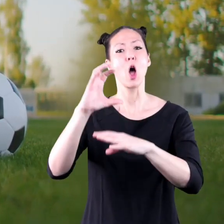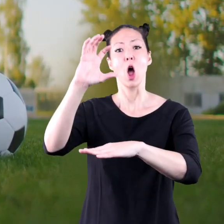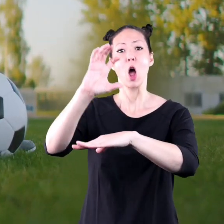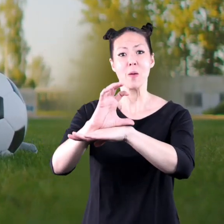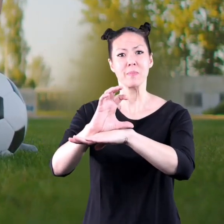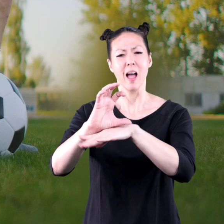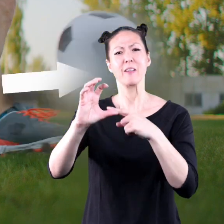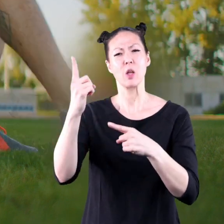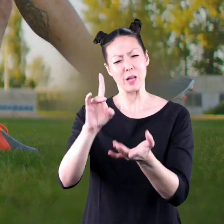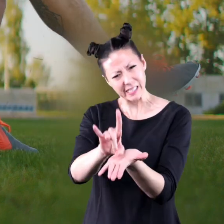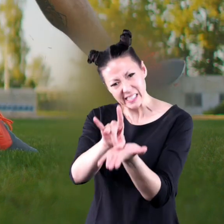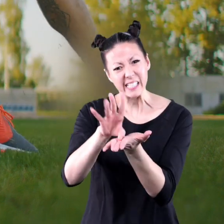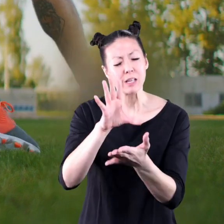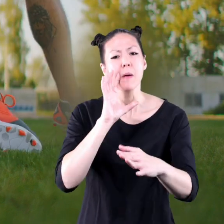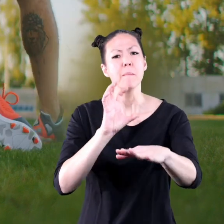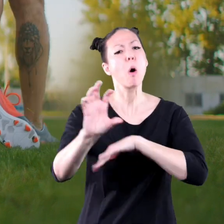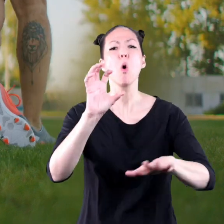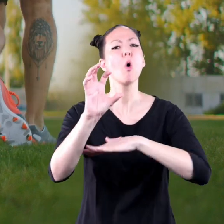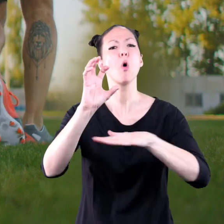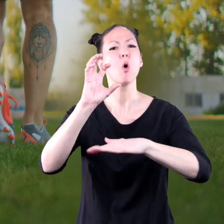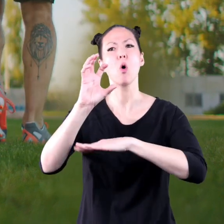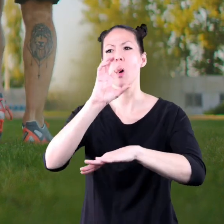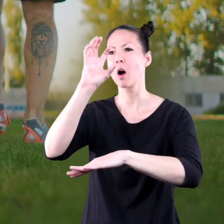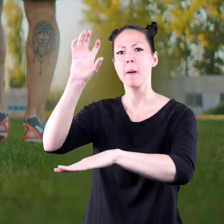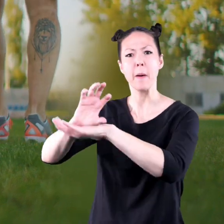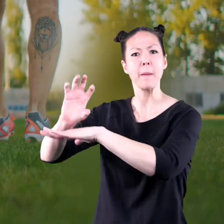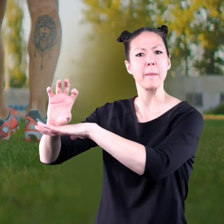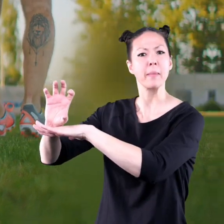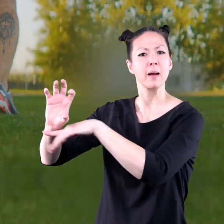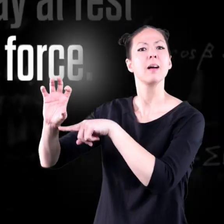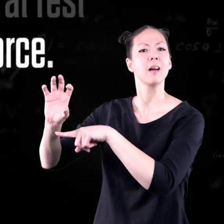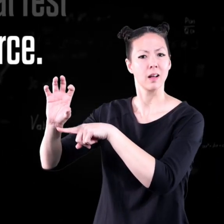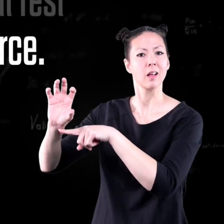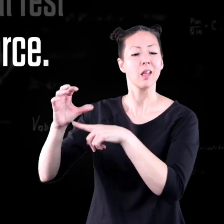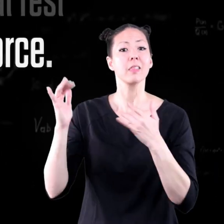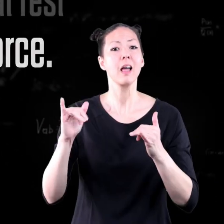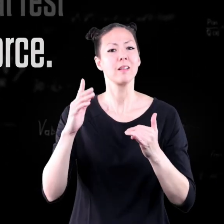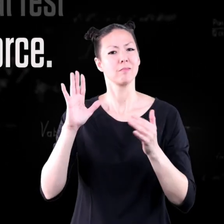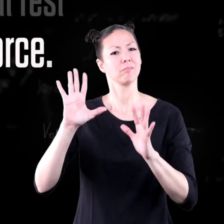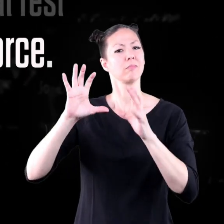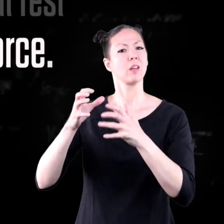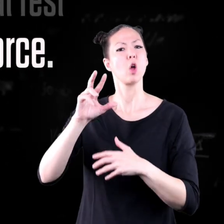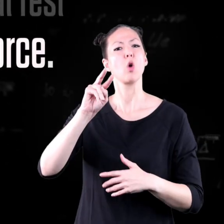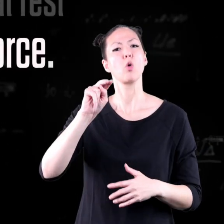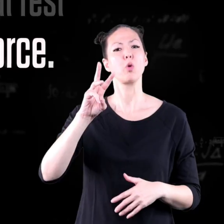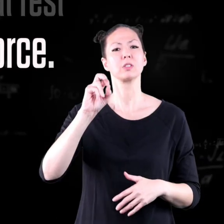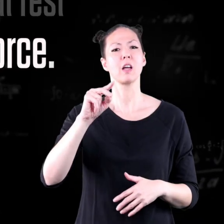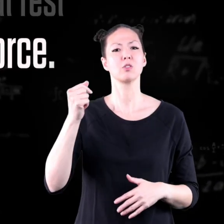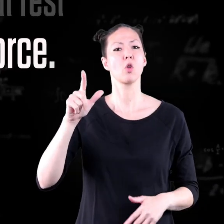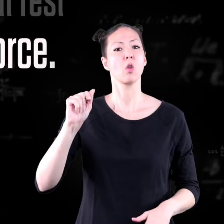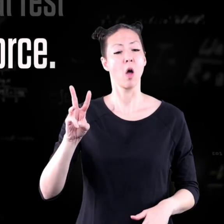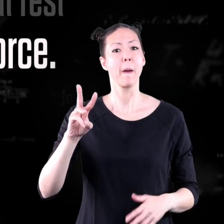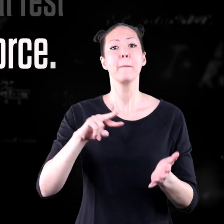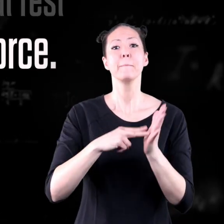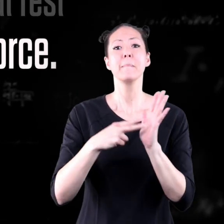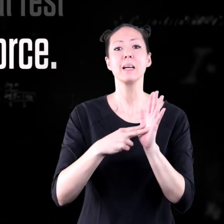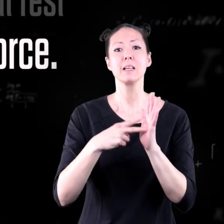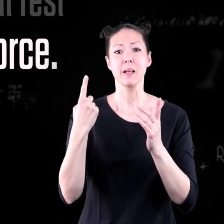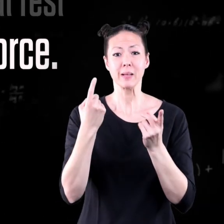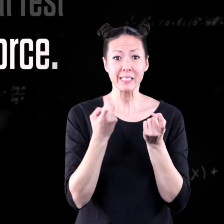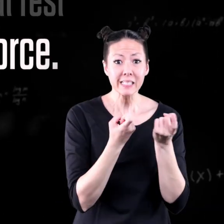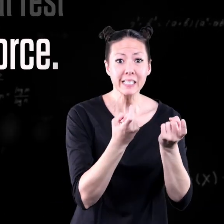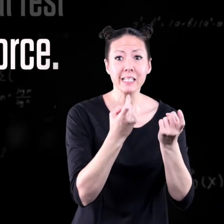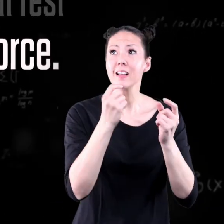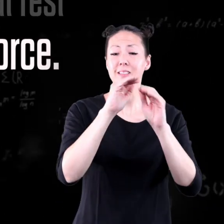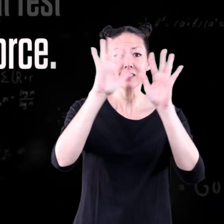going to remain in the same place on a field until someone kicks it. The other part of Newton's law means that the skis